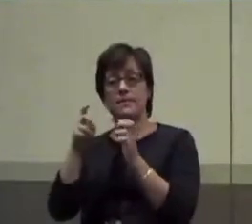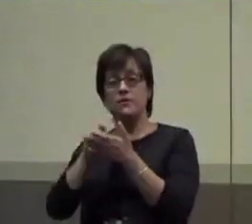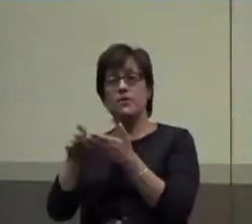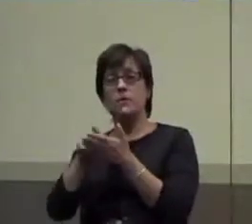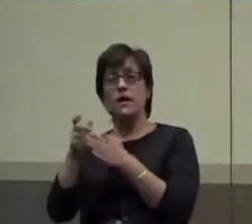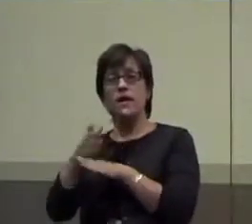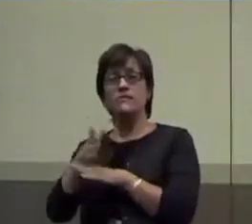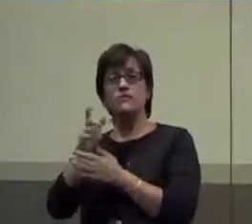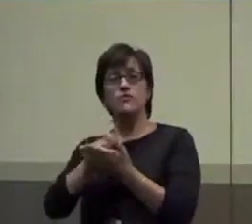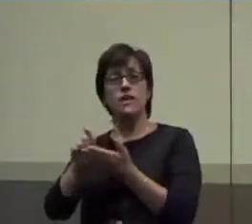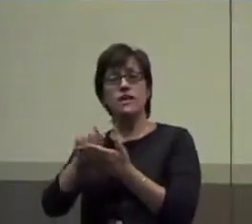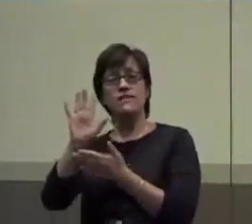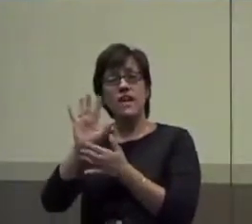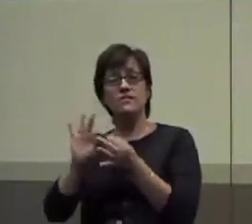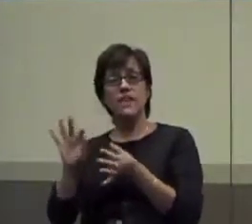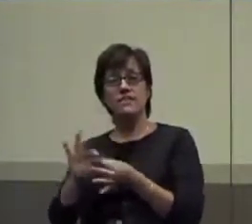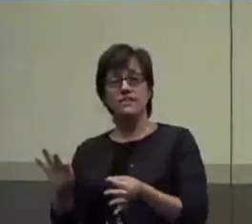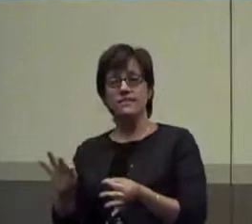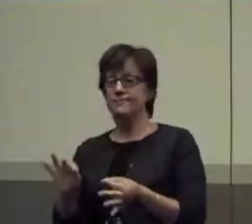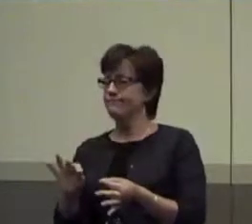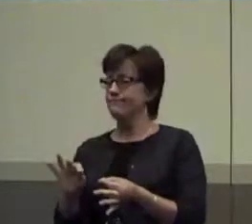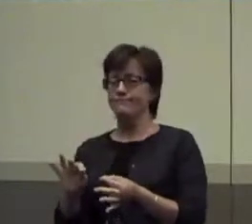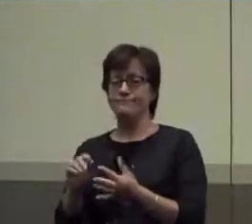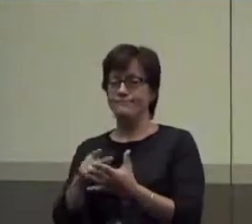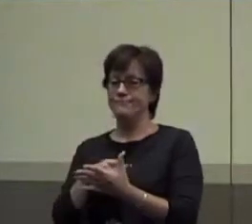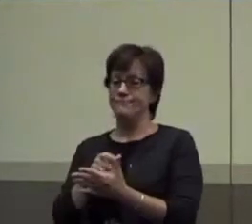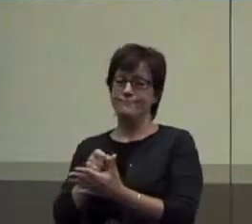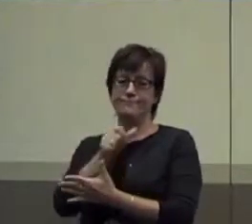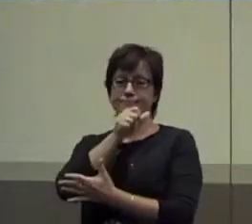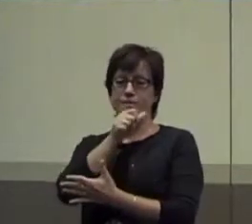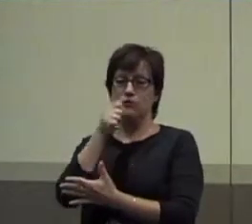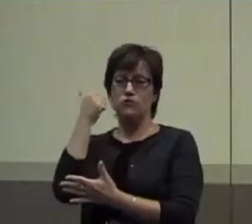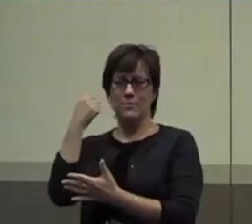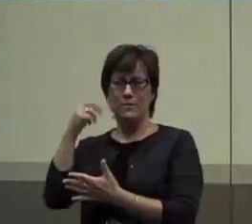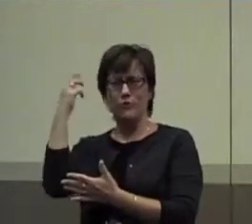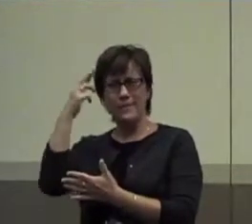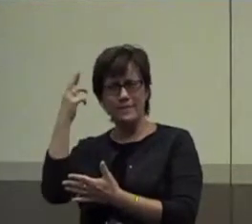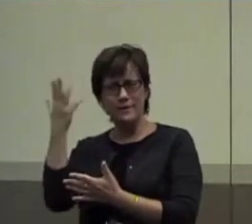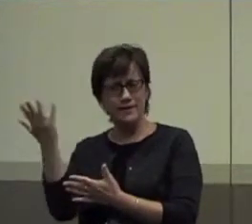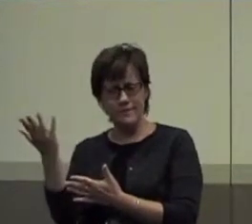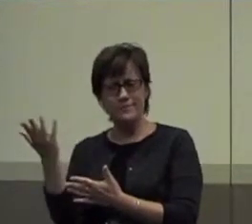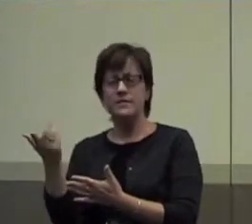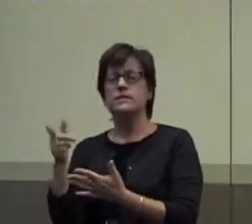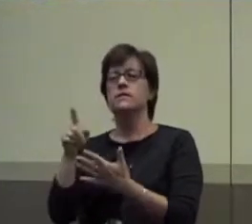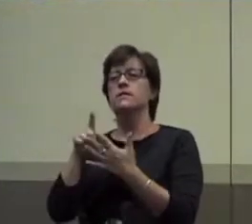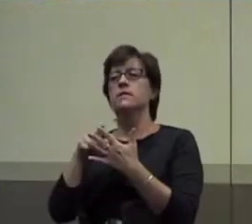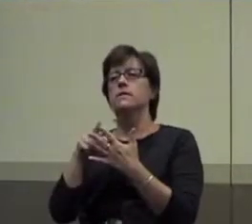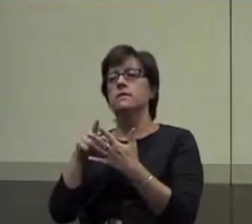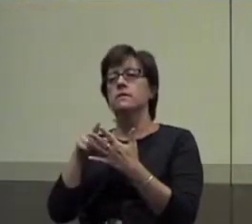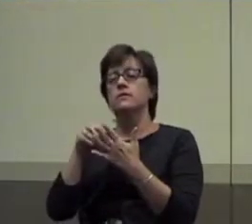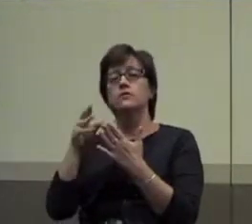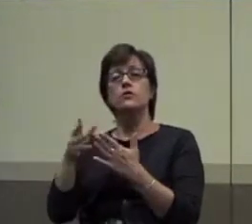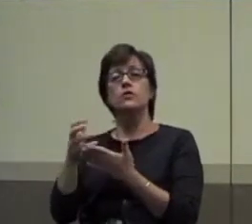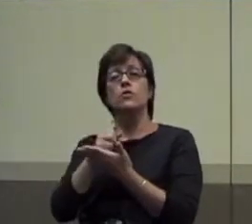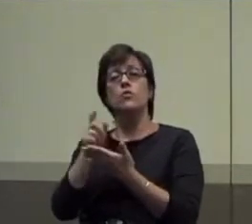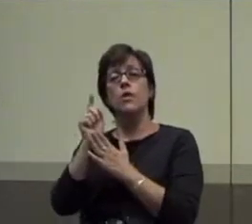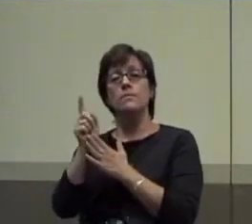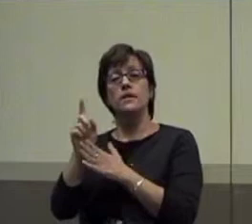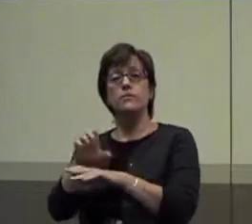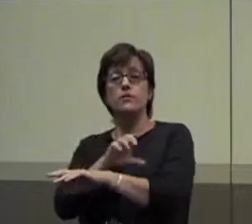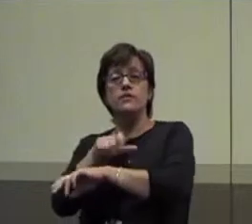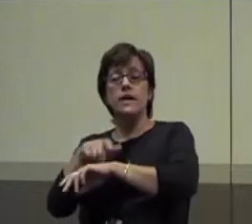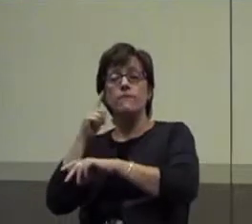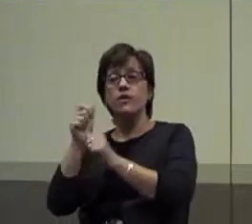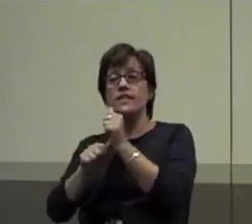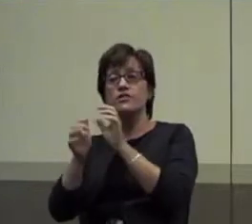sentences. No, remember the reasonable part, right? Good. Student earns one minute of computer time for each sentence completed